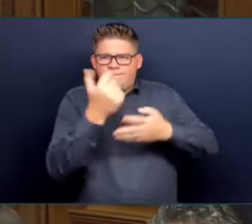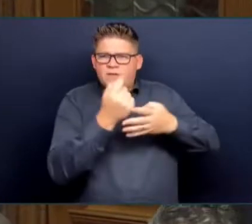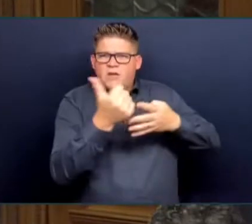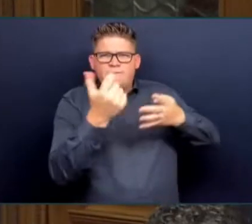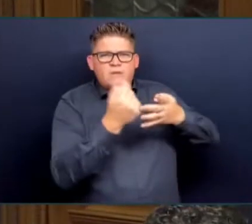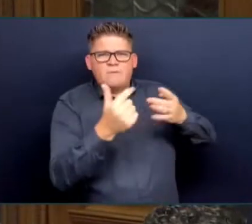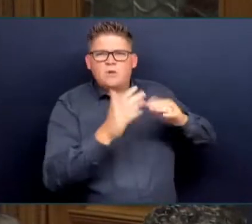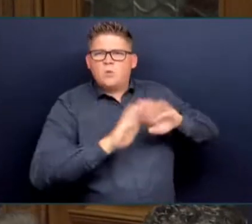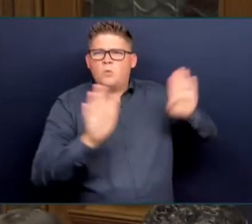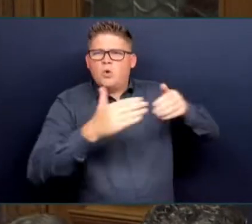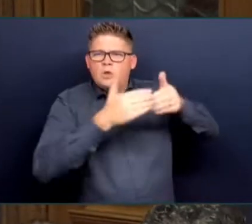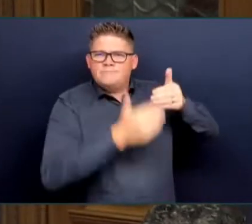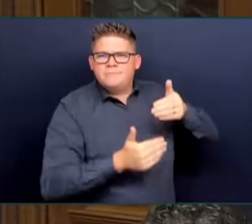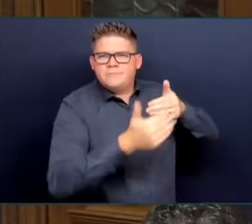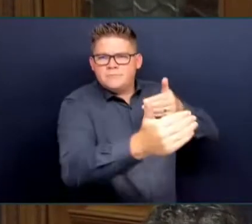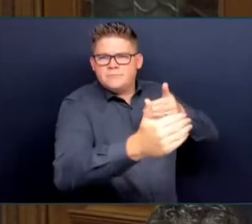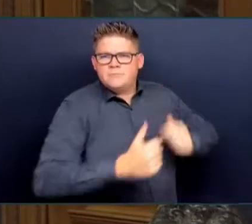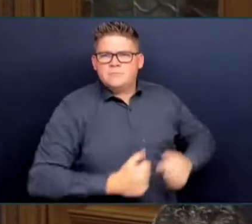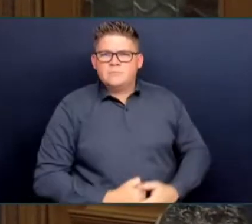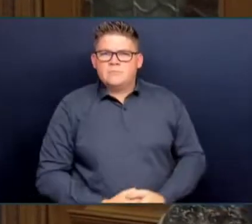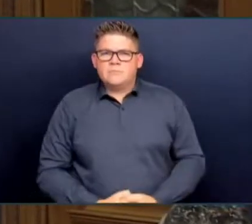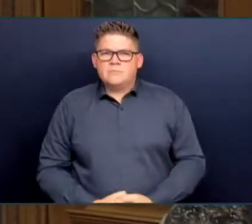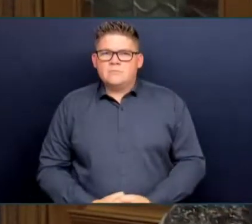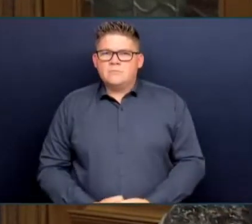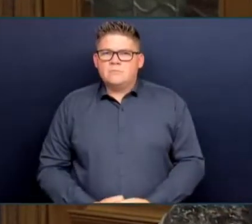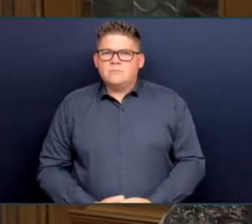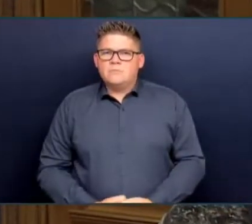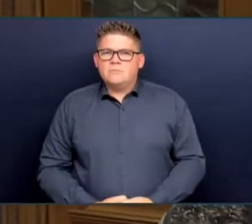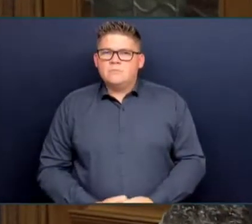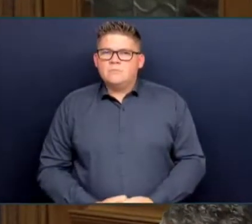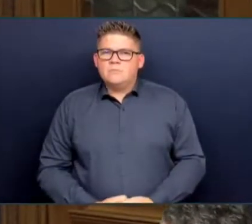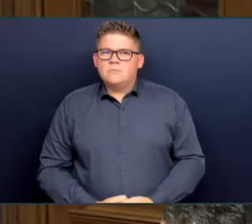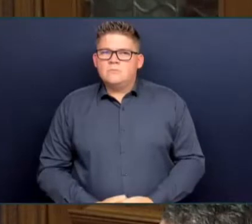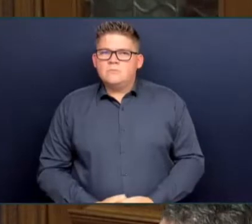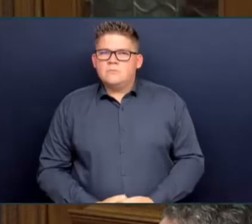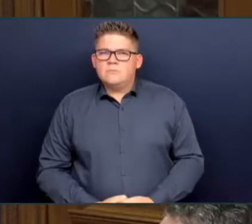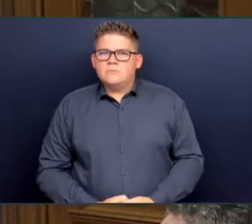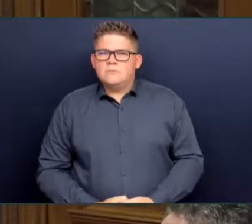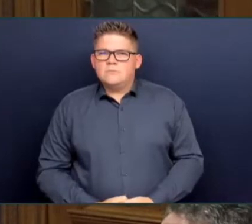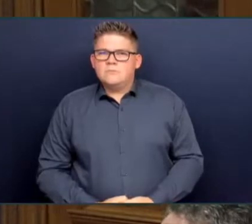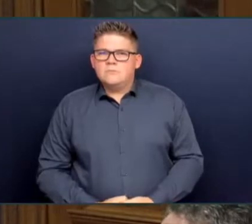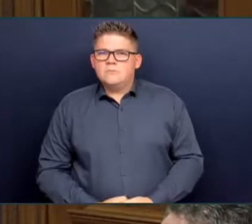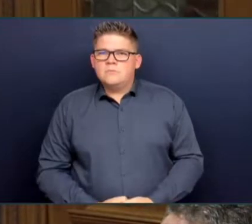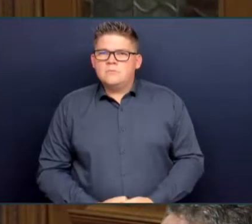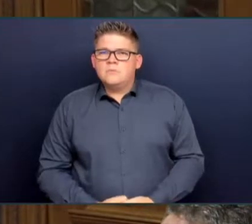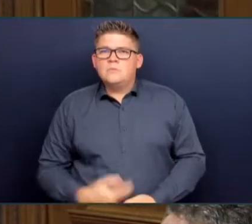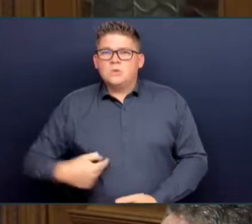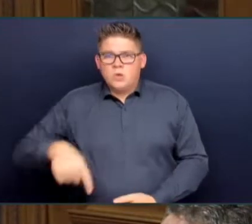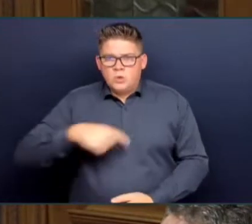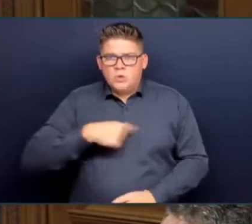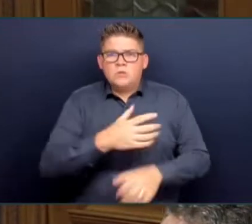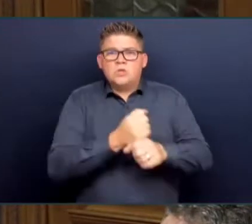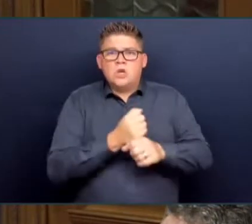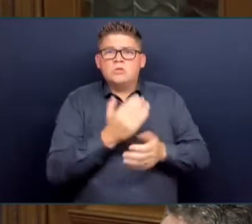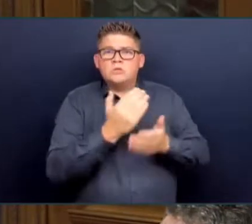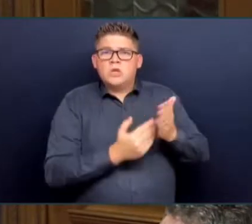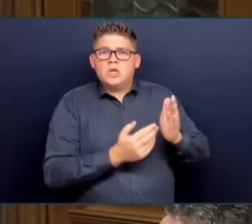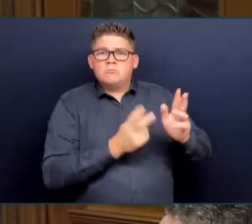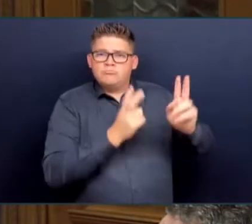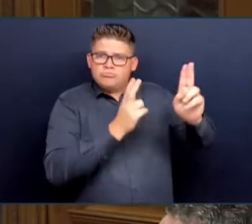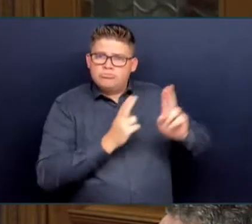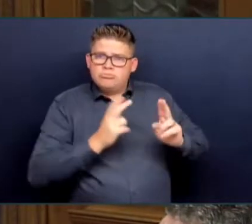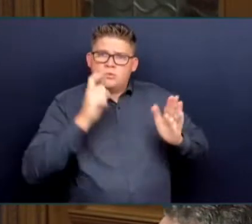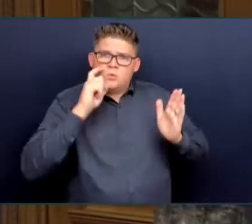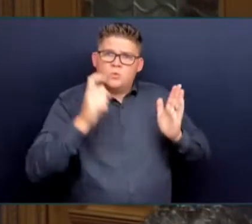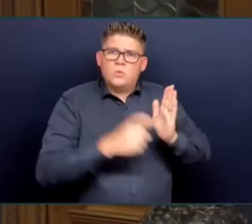was noticed, and we received some recognition from members of the public. This one